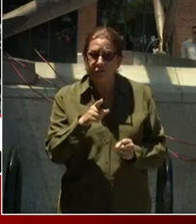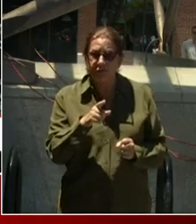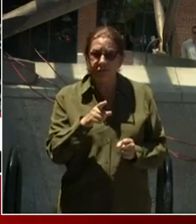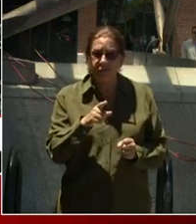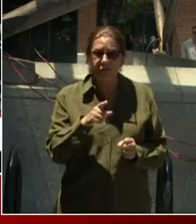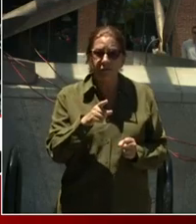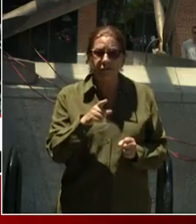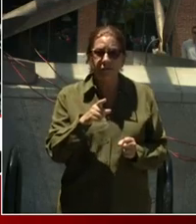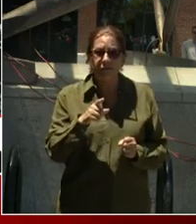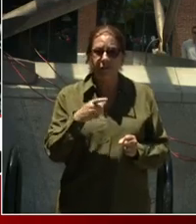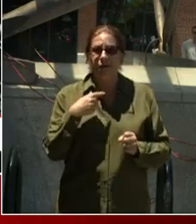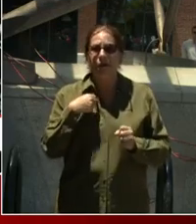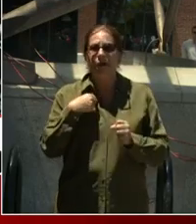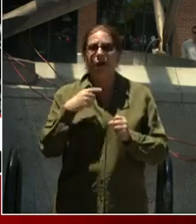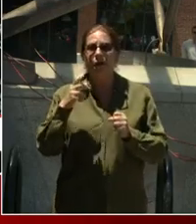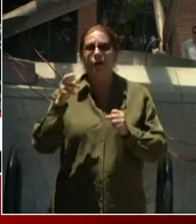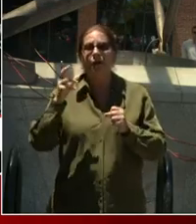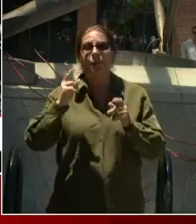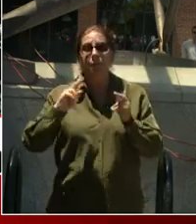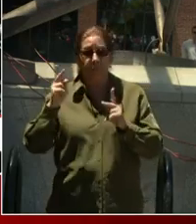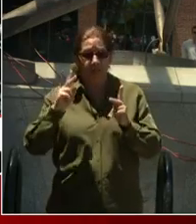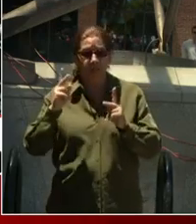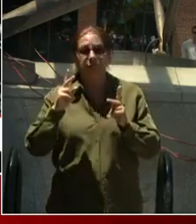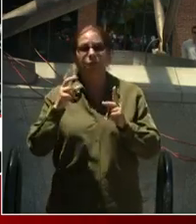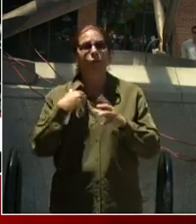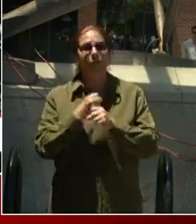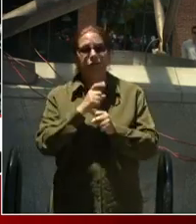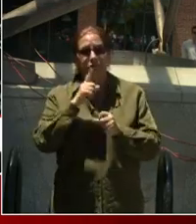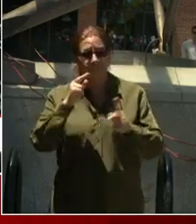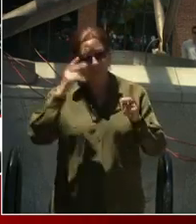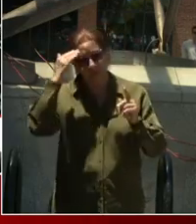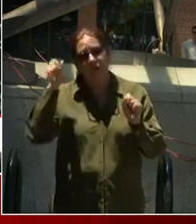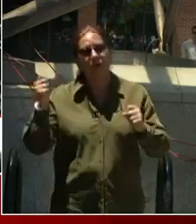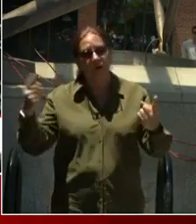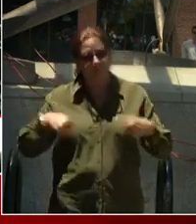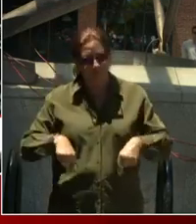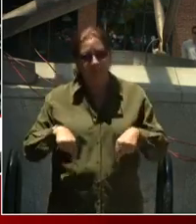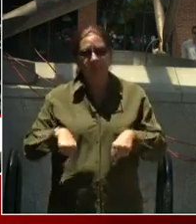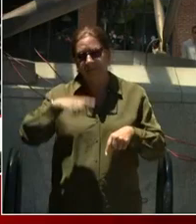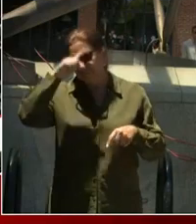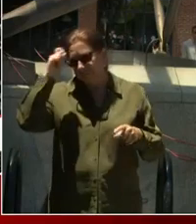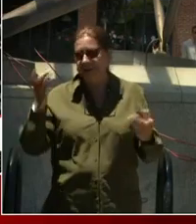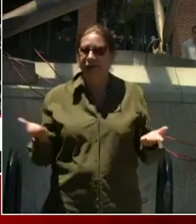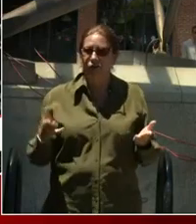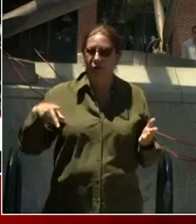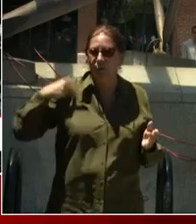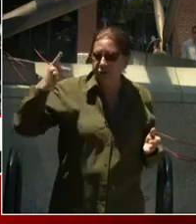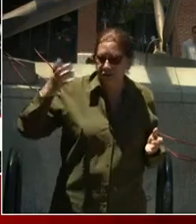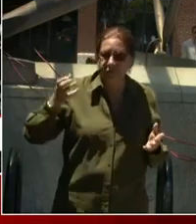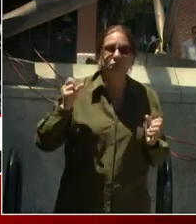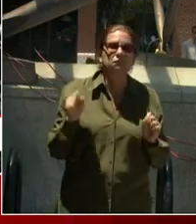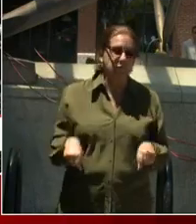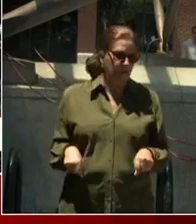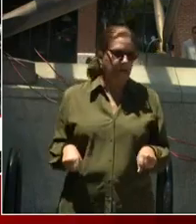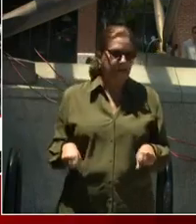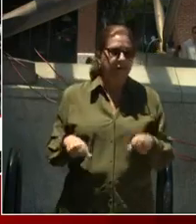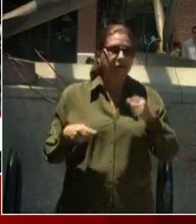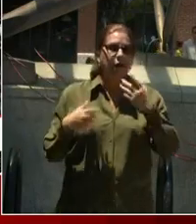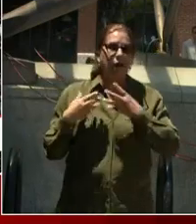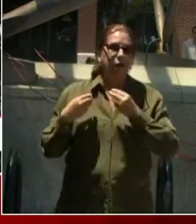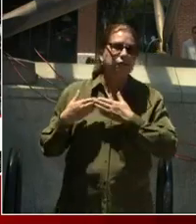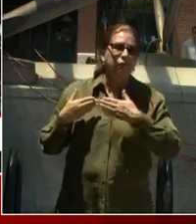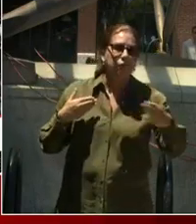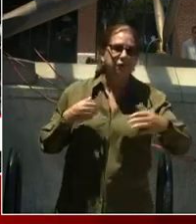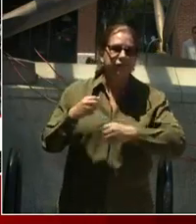most likely to come this summer. And then we want them to spread the word for the rest of the year. And yesterday,